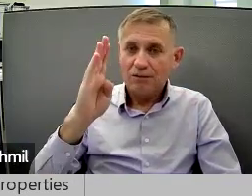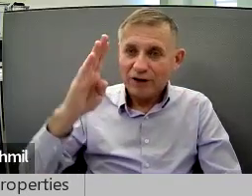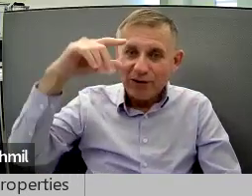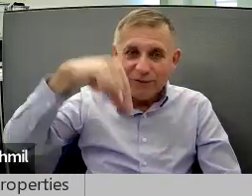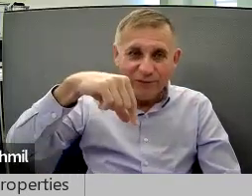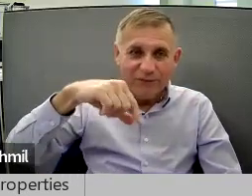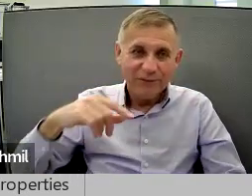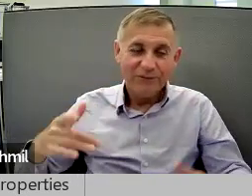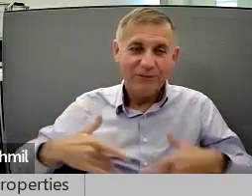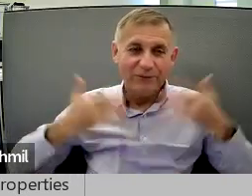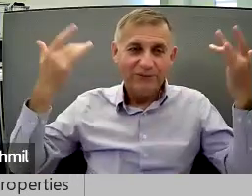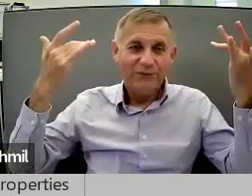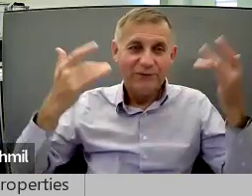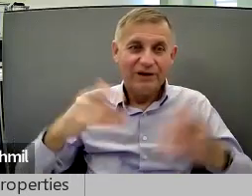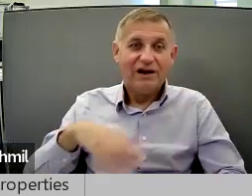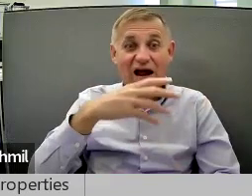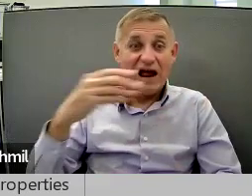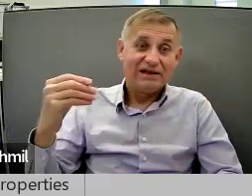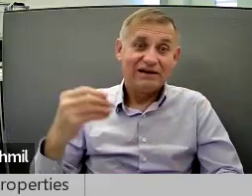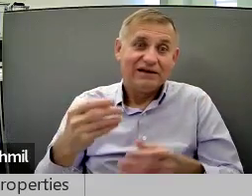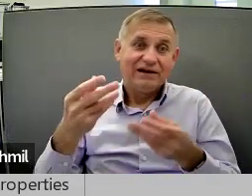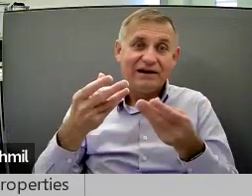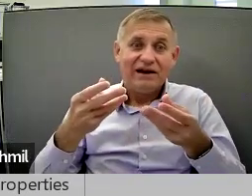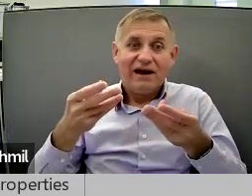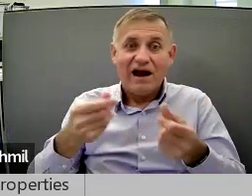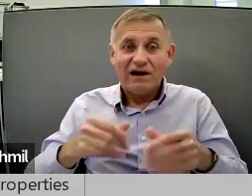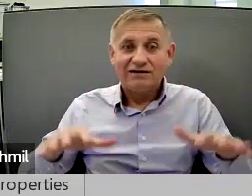18th, barbecue and gardening group.